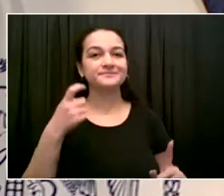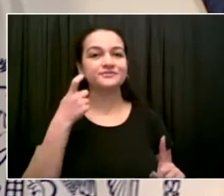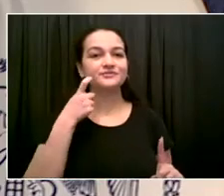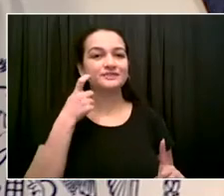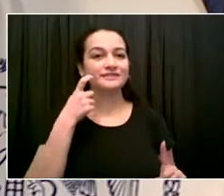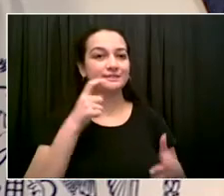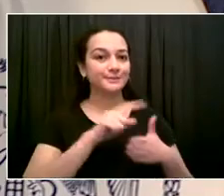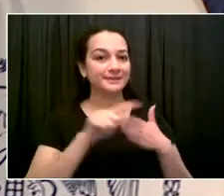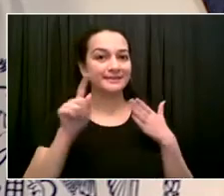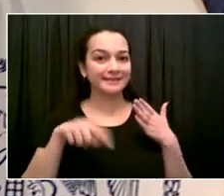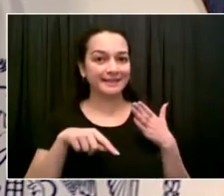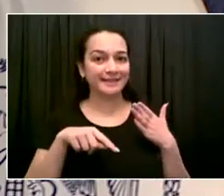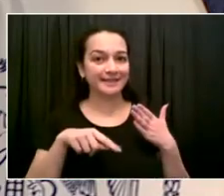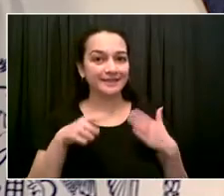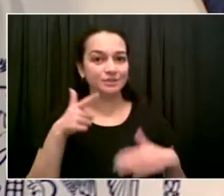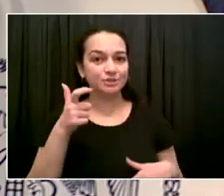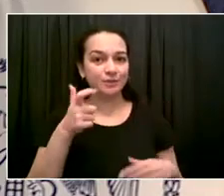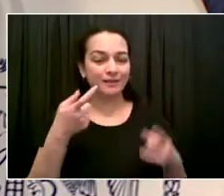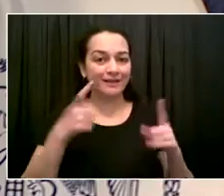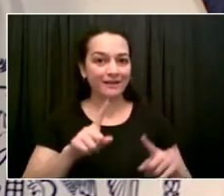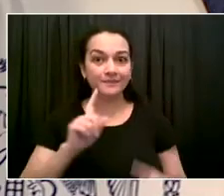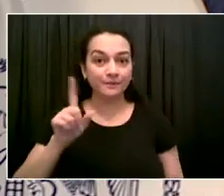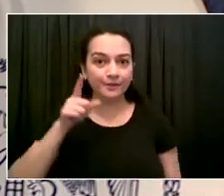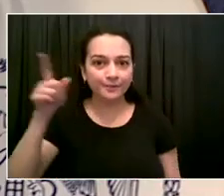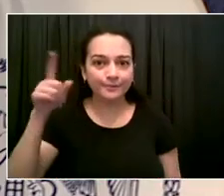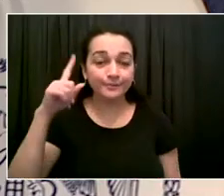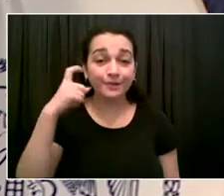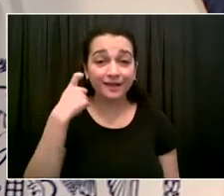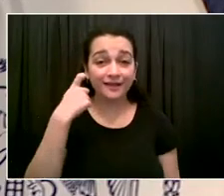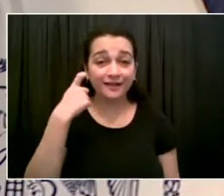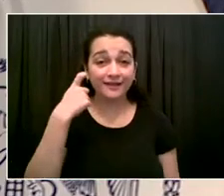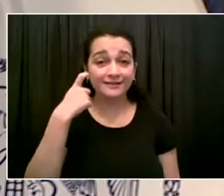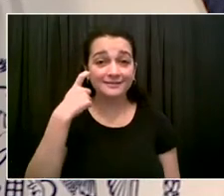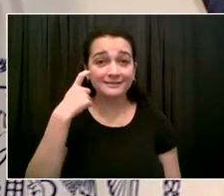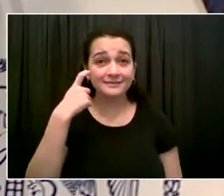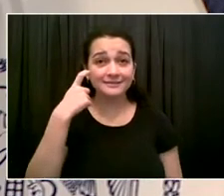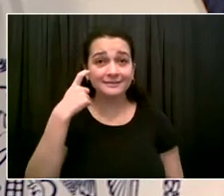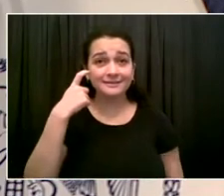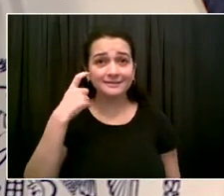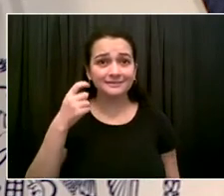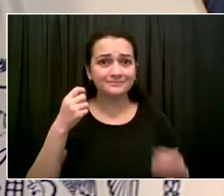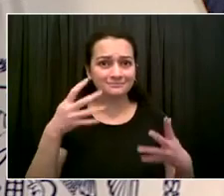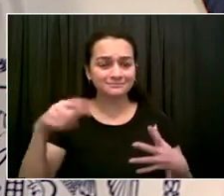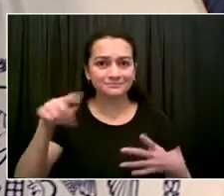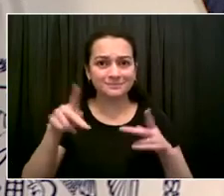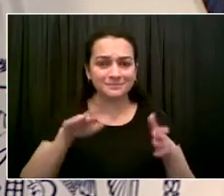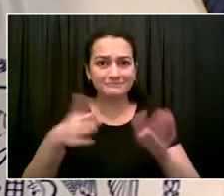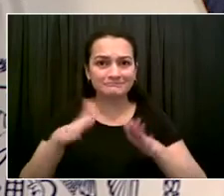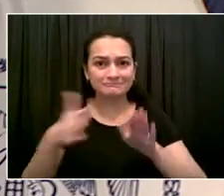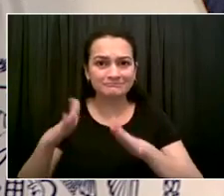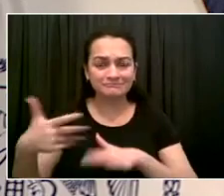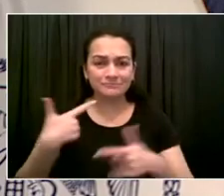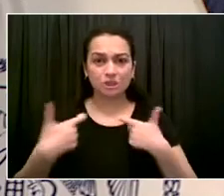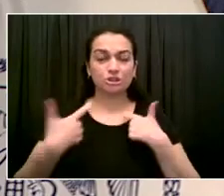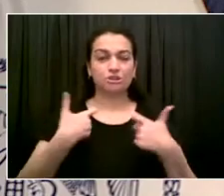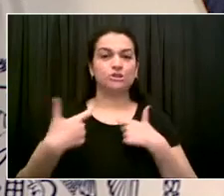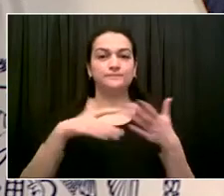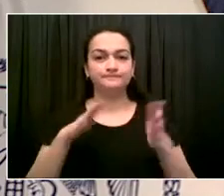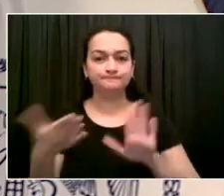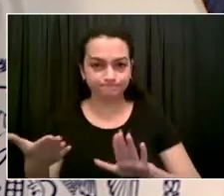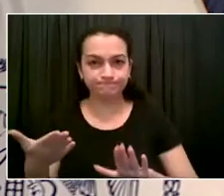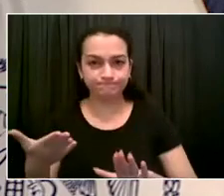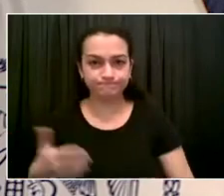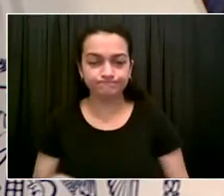to that. But this isn't the first time that motorbikes are being used in drive-by shootings or in highway